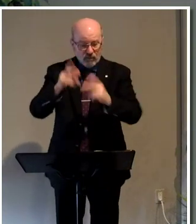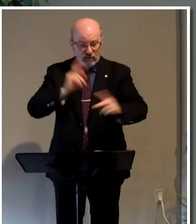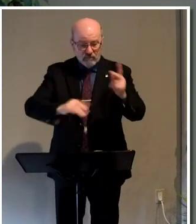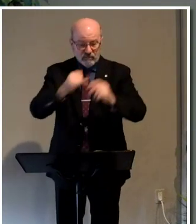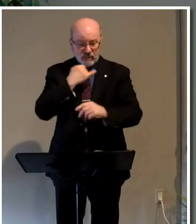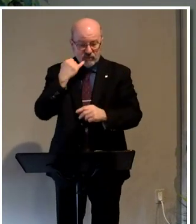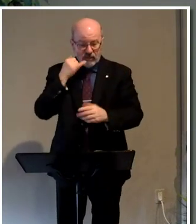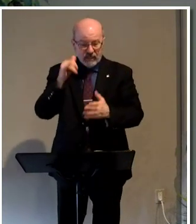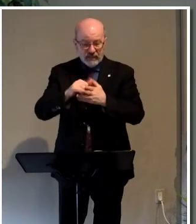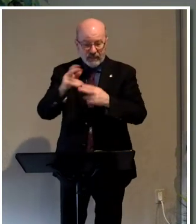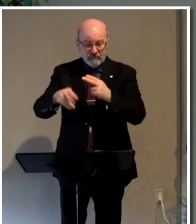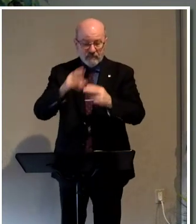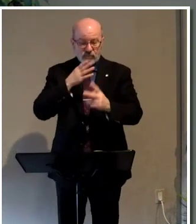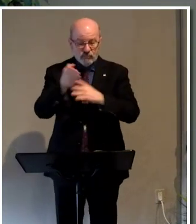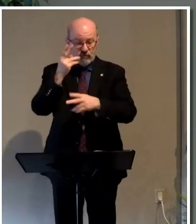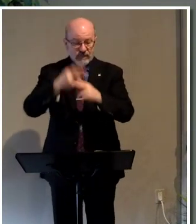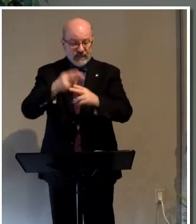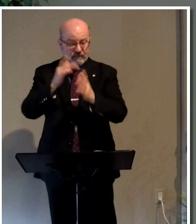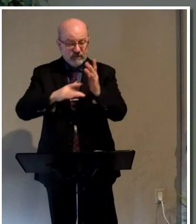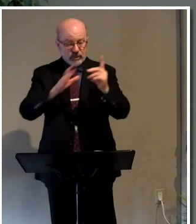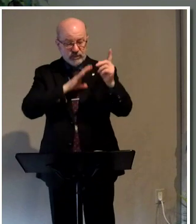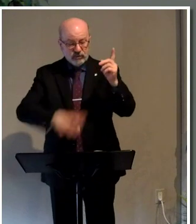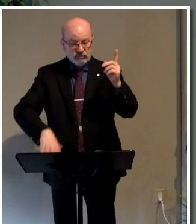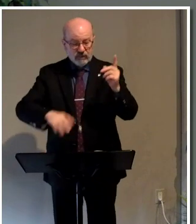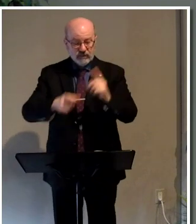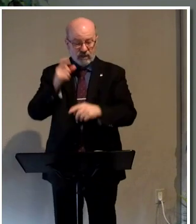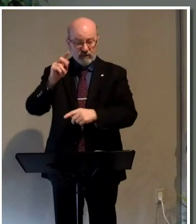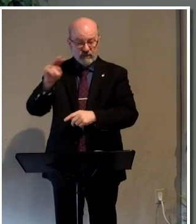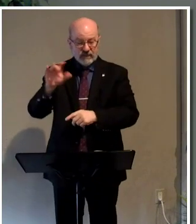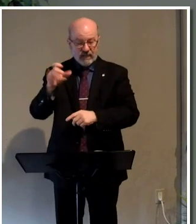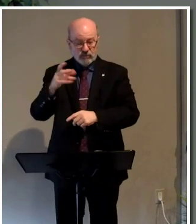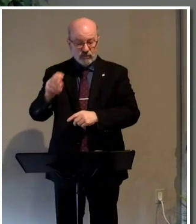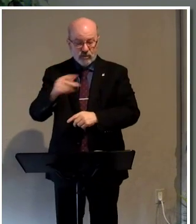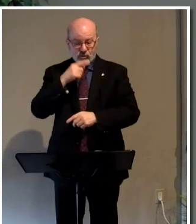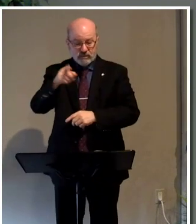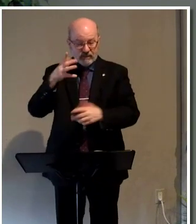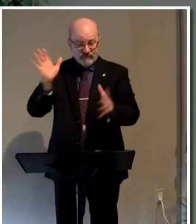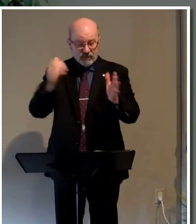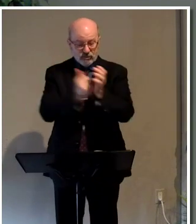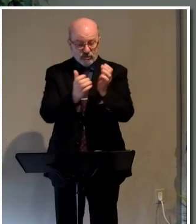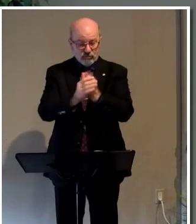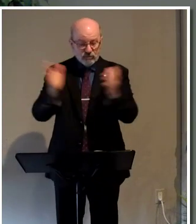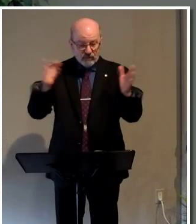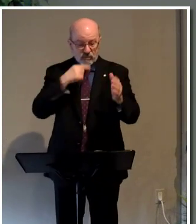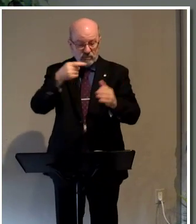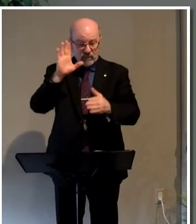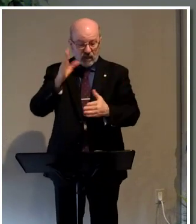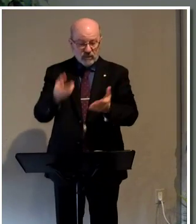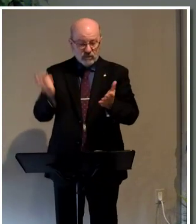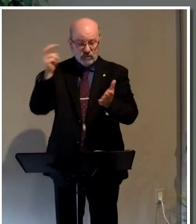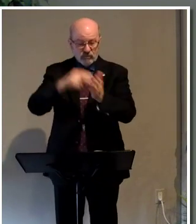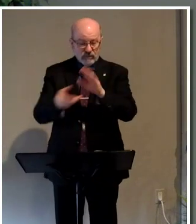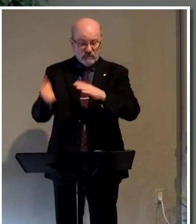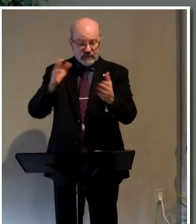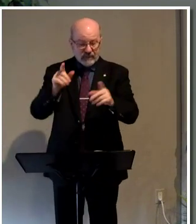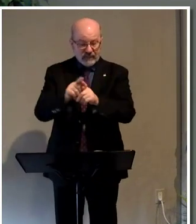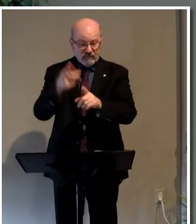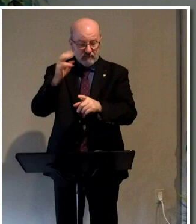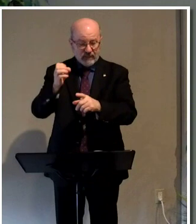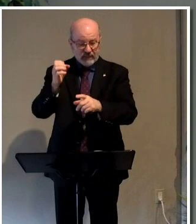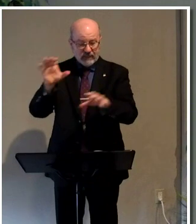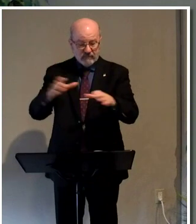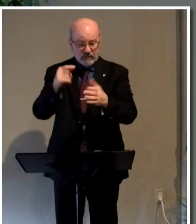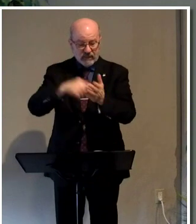people of Israel that by the name of Jesus Christ of Nazareth, whom ye crucified, whom God raised from the dead, even